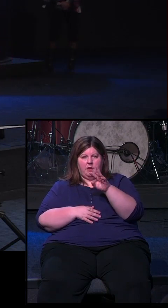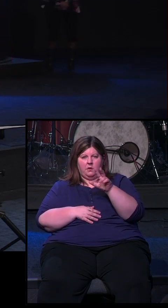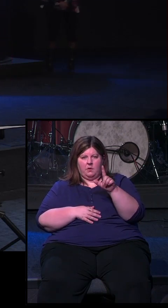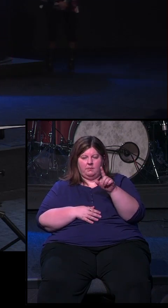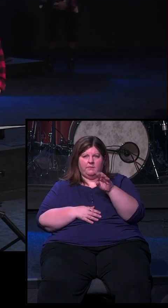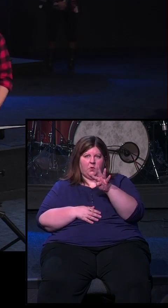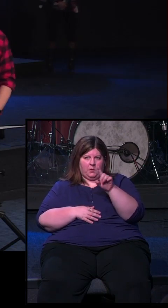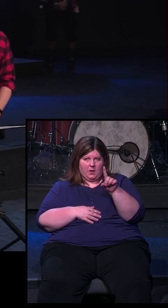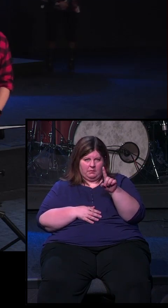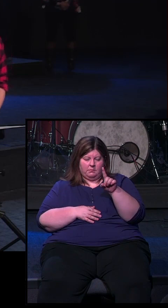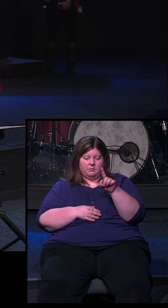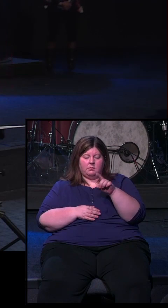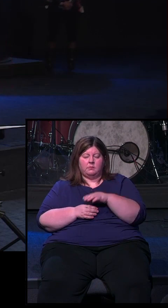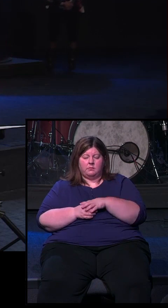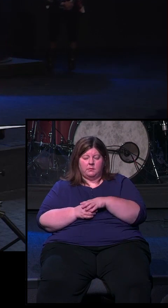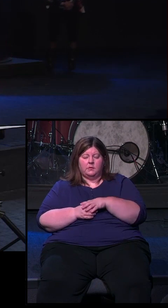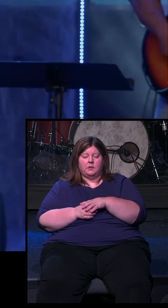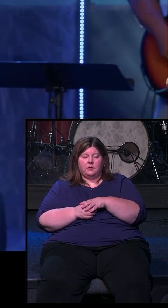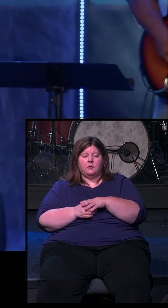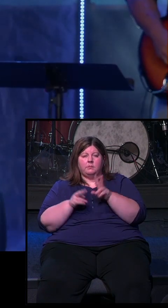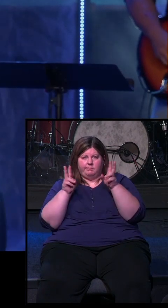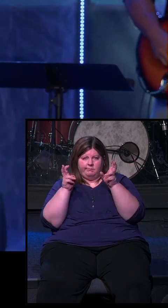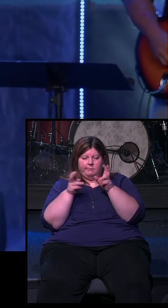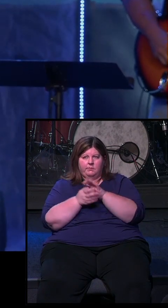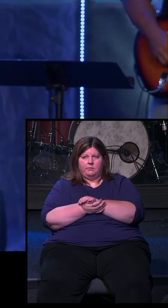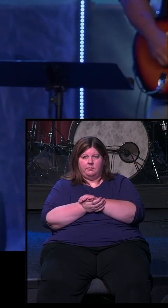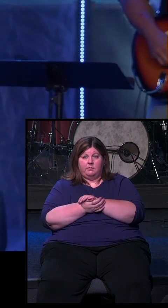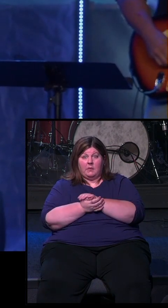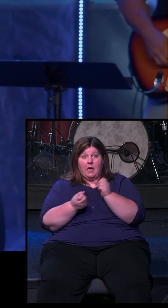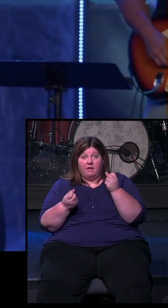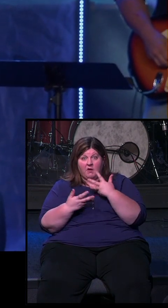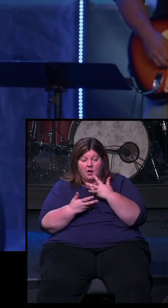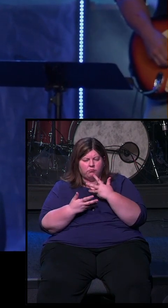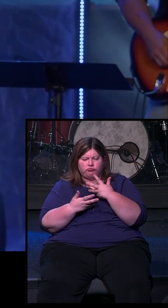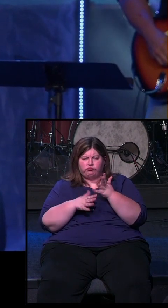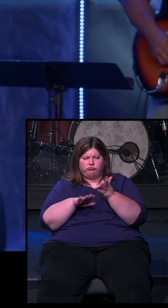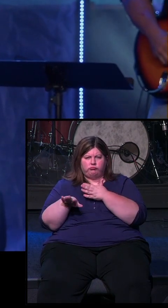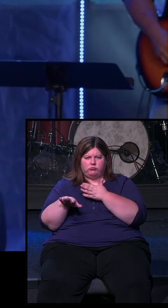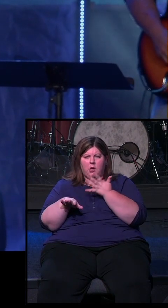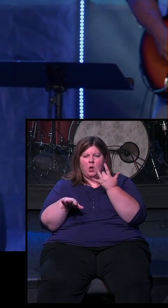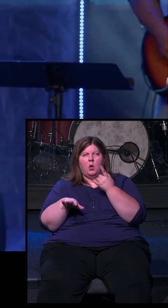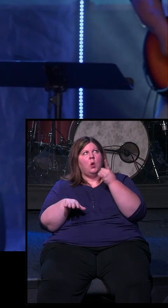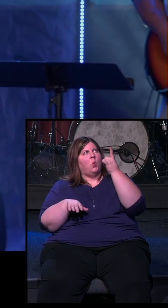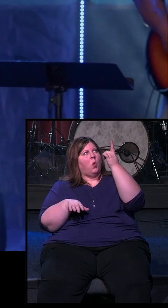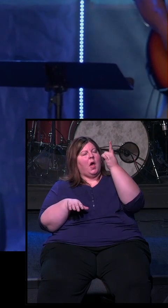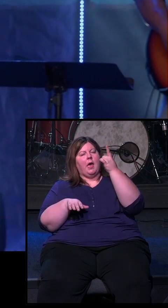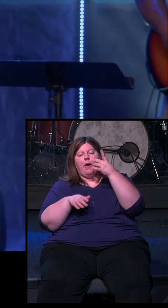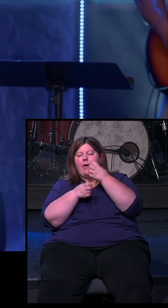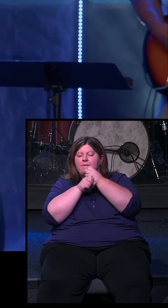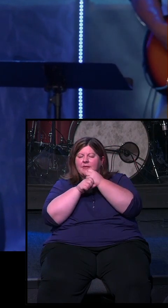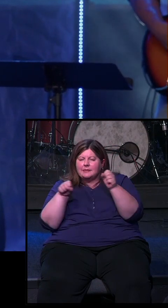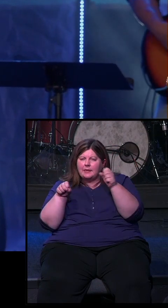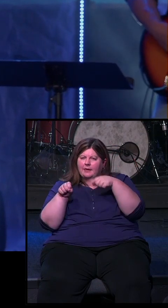I'm sorry, Isaiah 41. It says this. Do not be afraid, for I have ransomed you. This is God